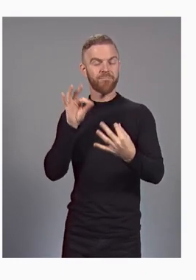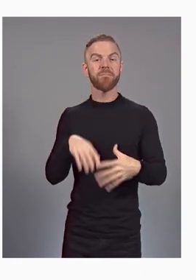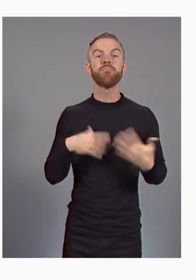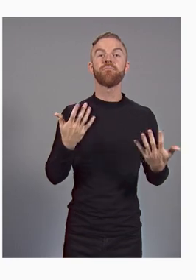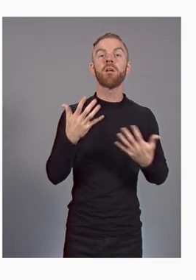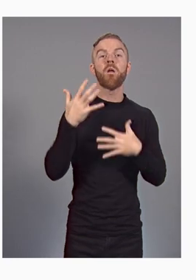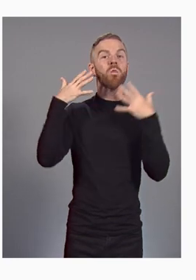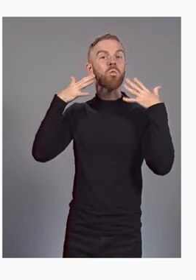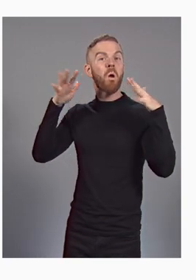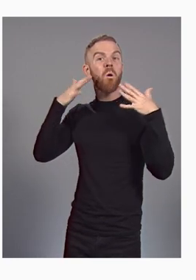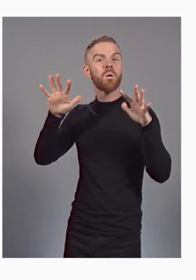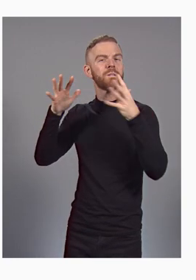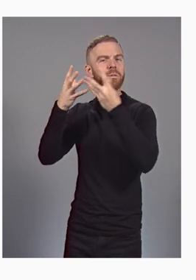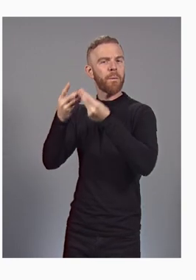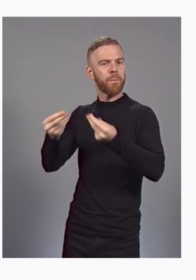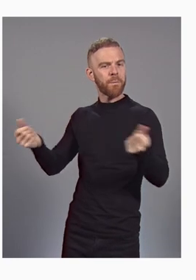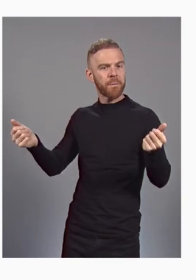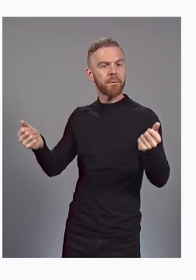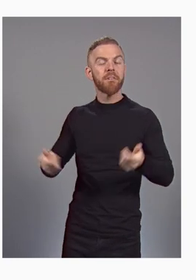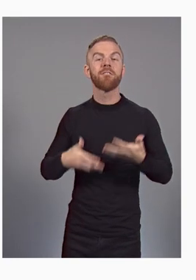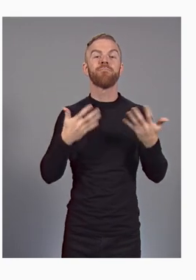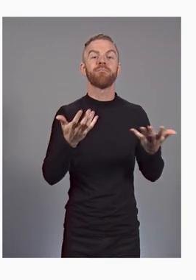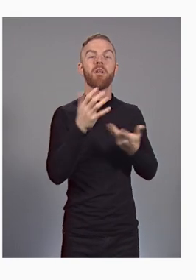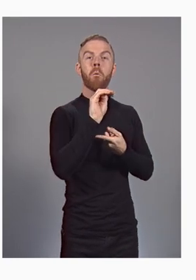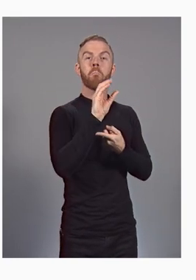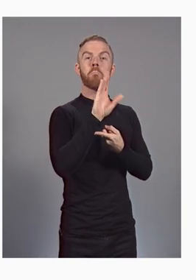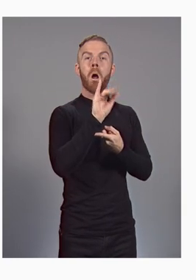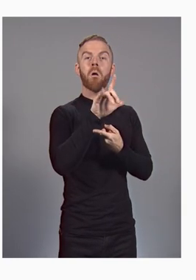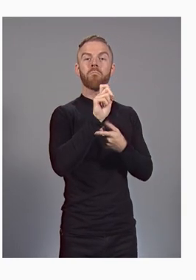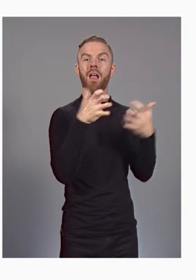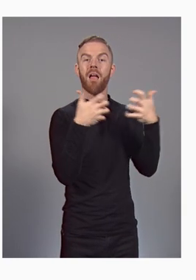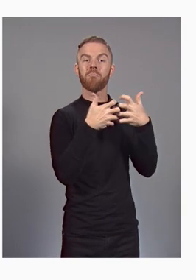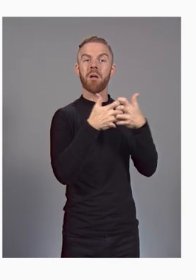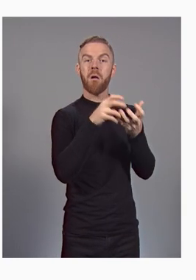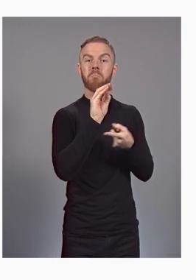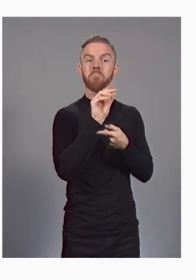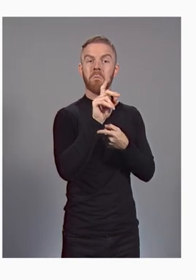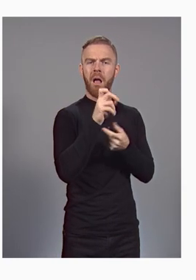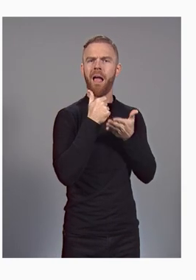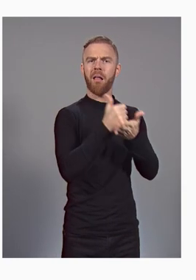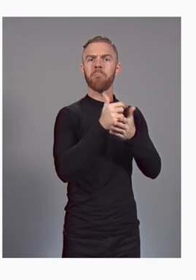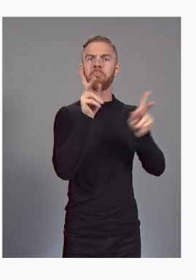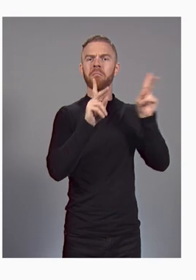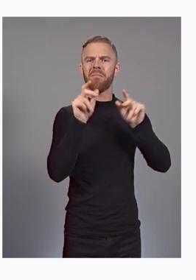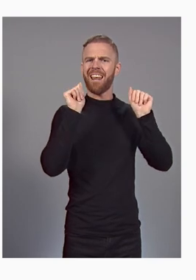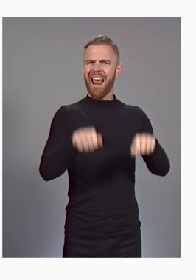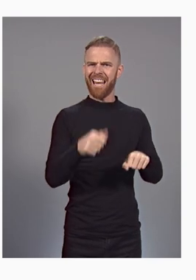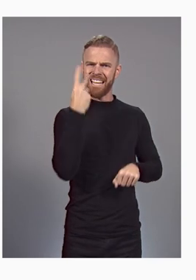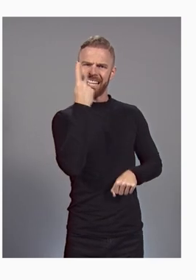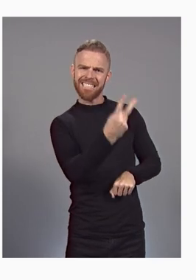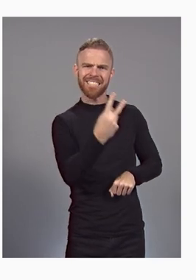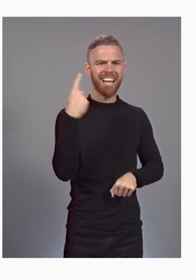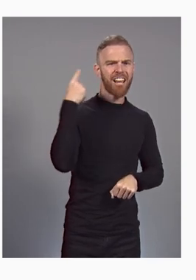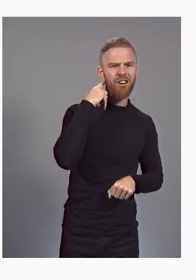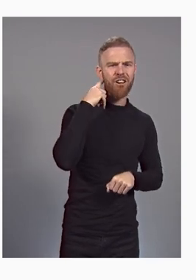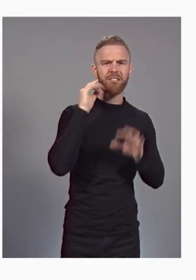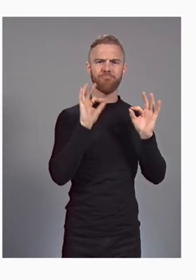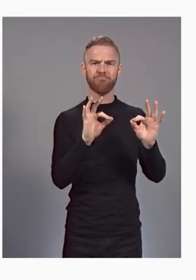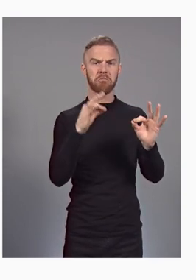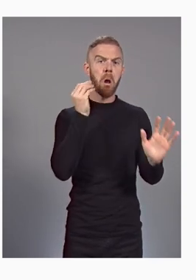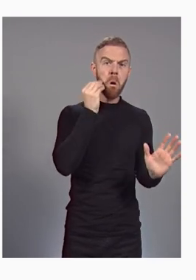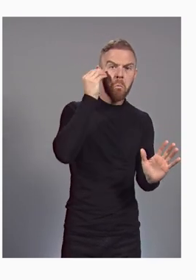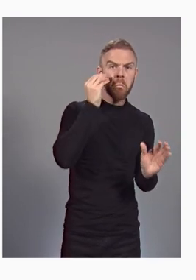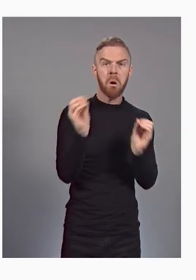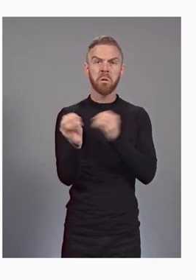and mobile companion as a second screen make it easier for people to be seen and heard, whether you're in the office